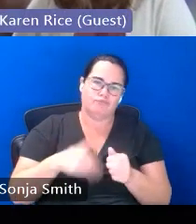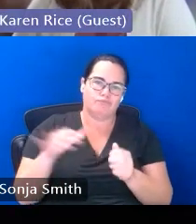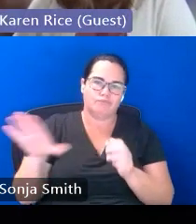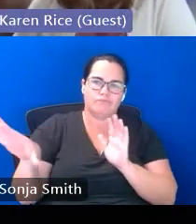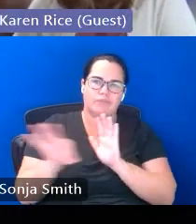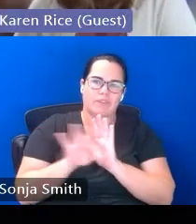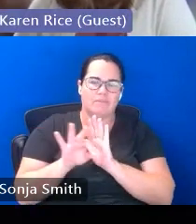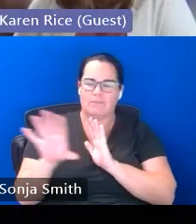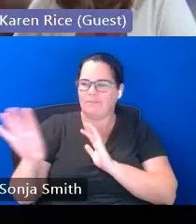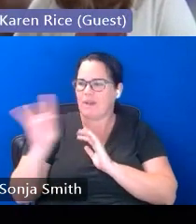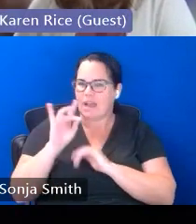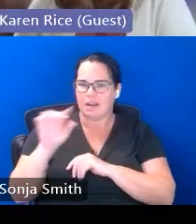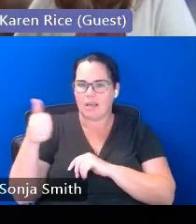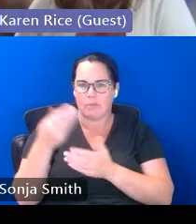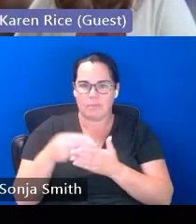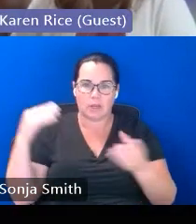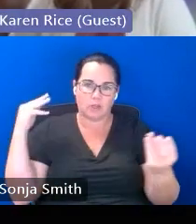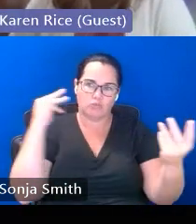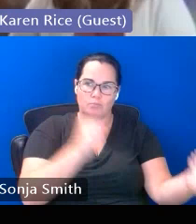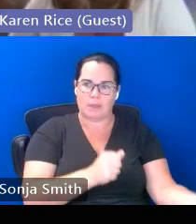um on the next slide